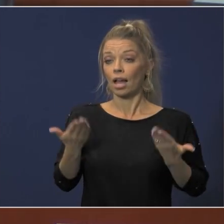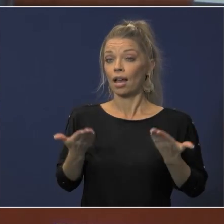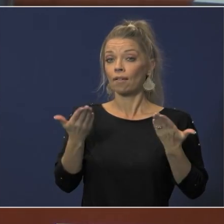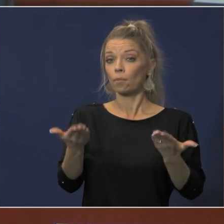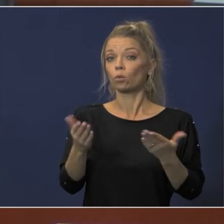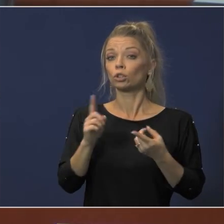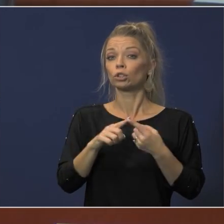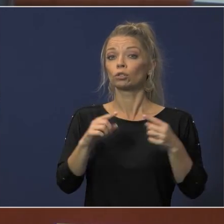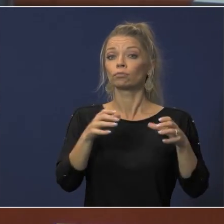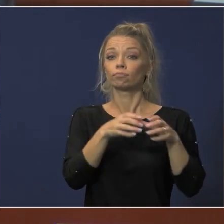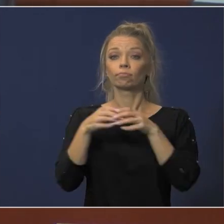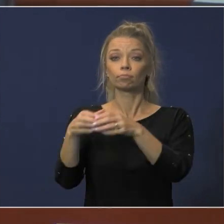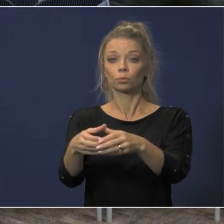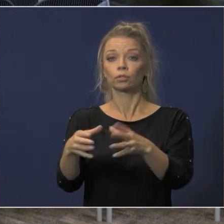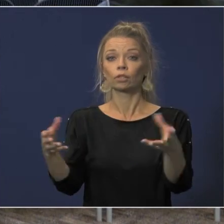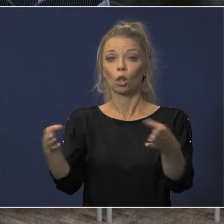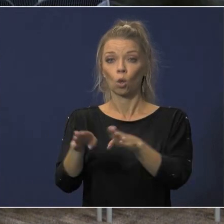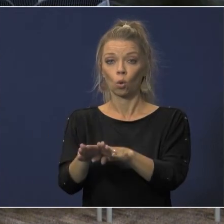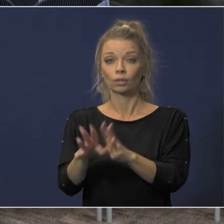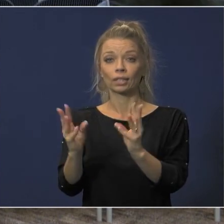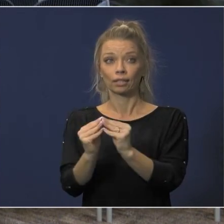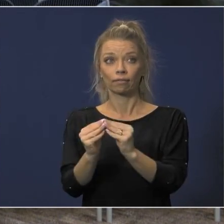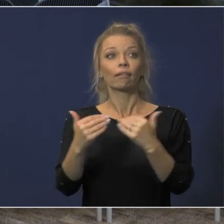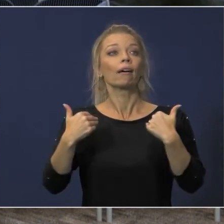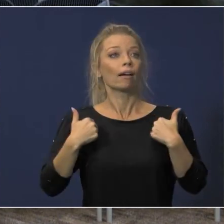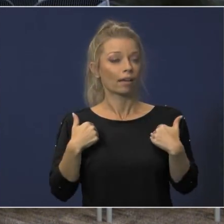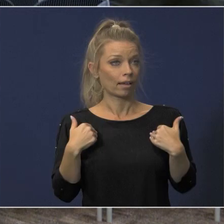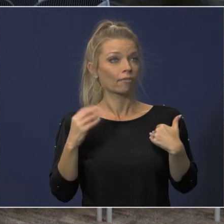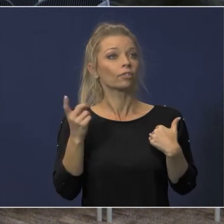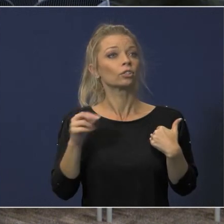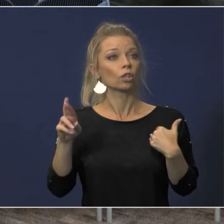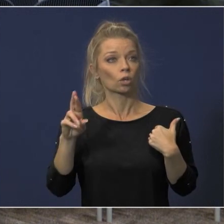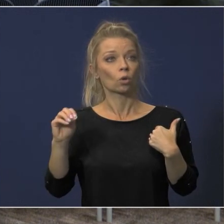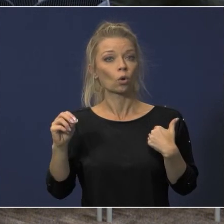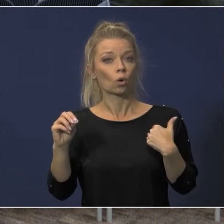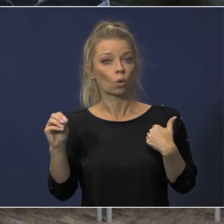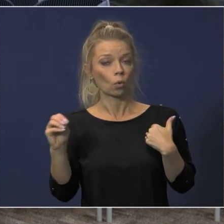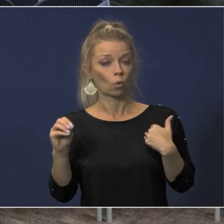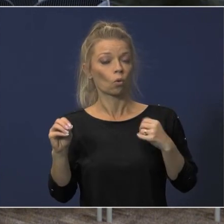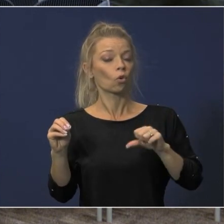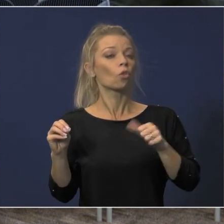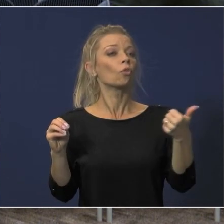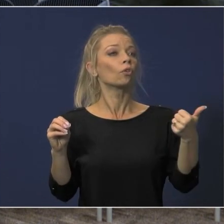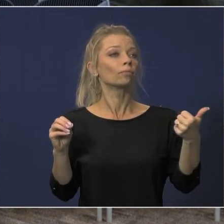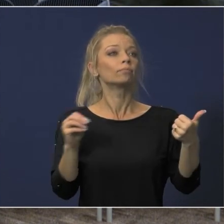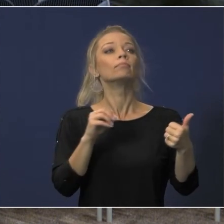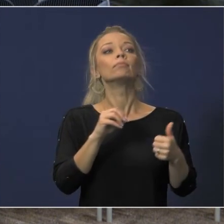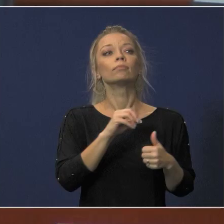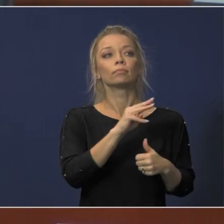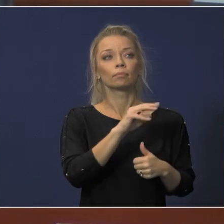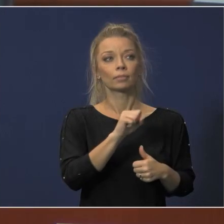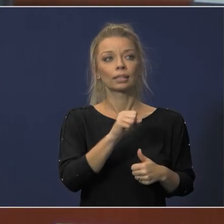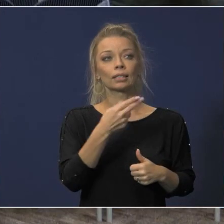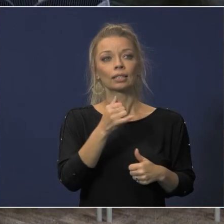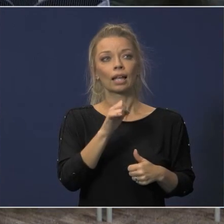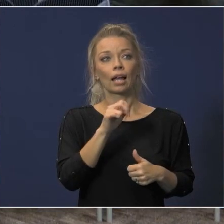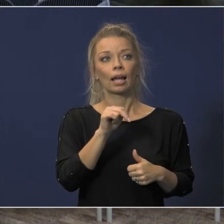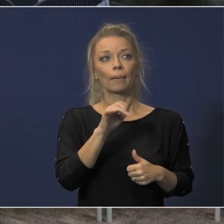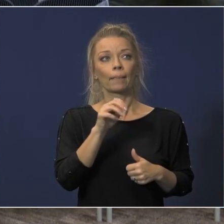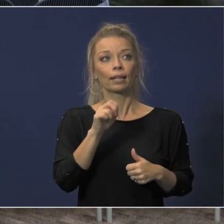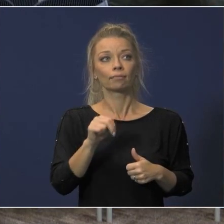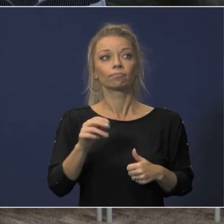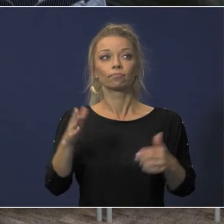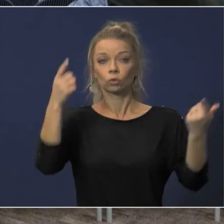so move i have a motion from dr ogletree and a second uh for miss heineman all those in favor please signify